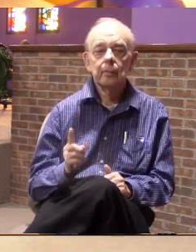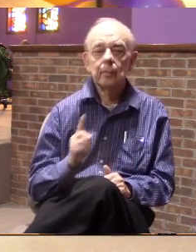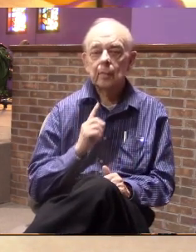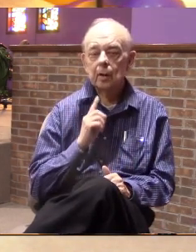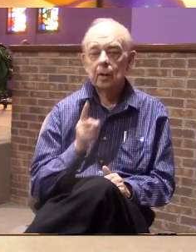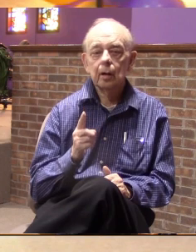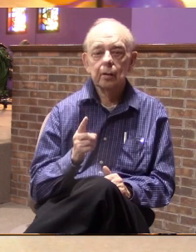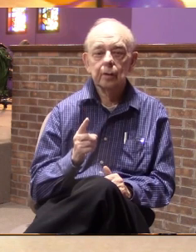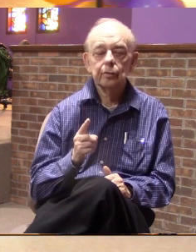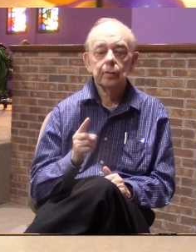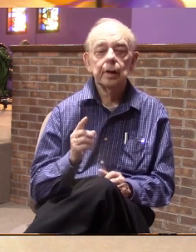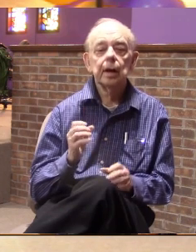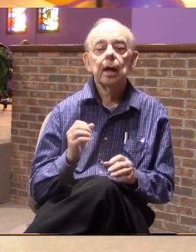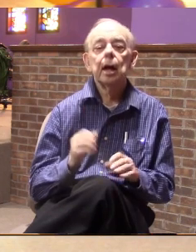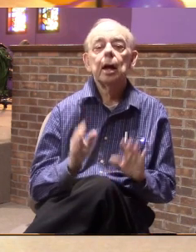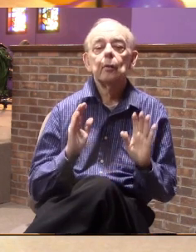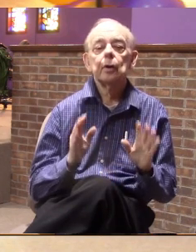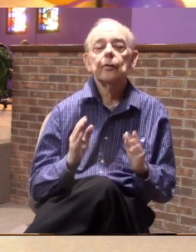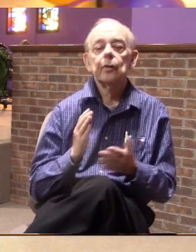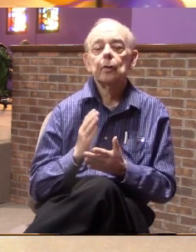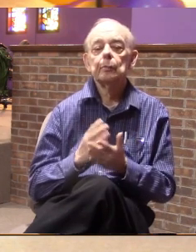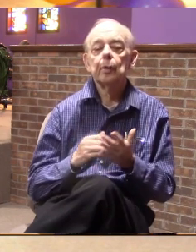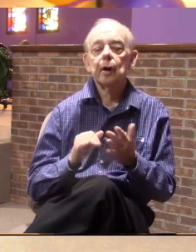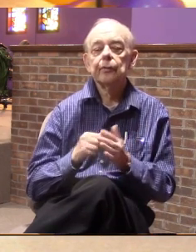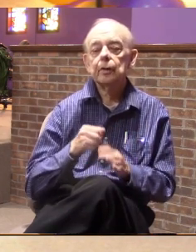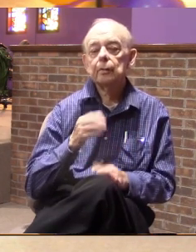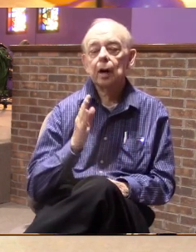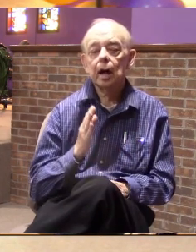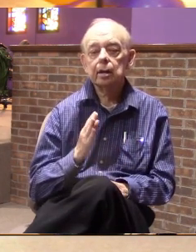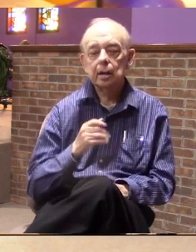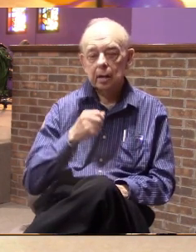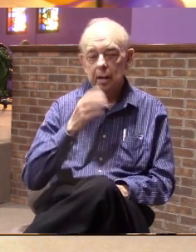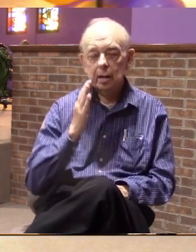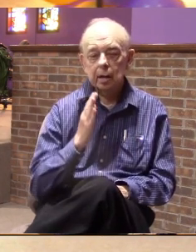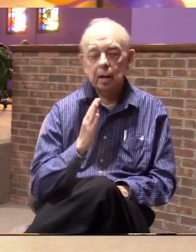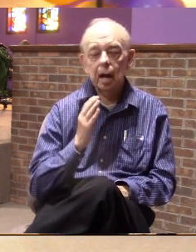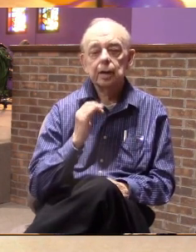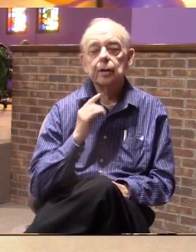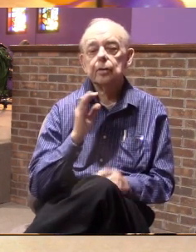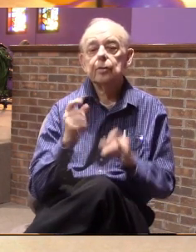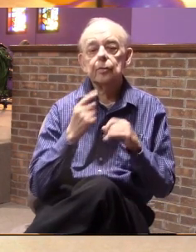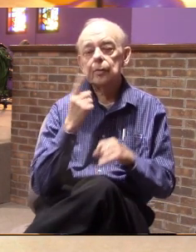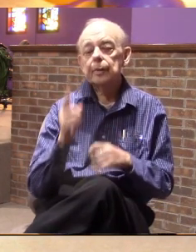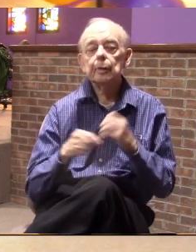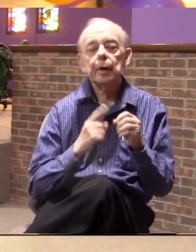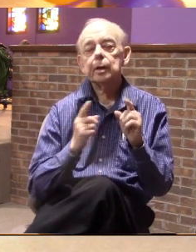a masterpiece of God. God, He dreamed about you.